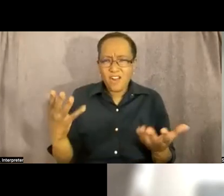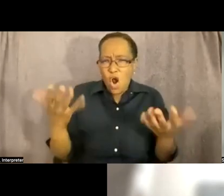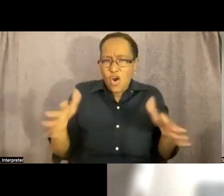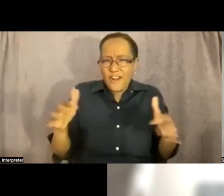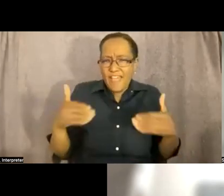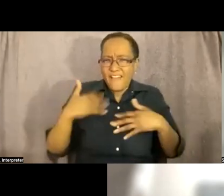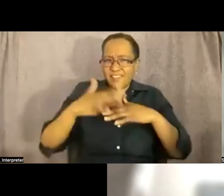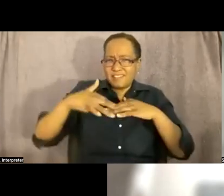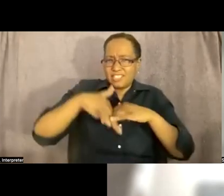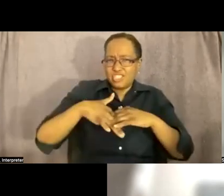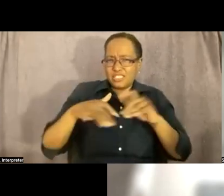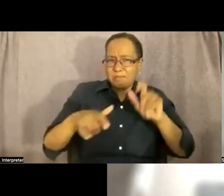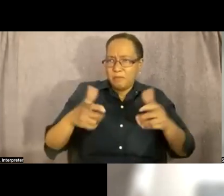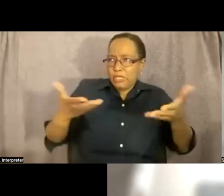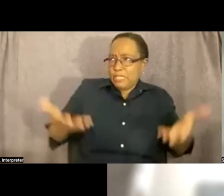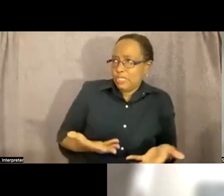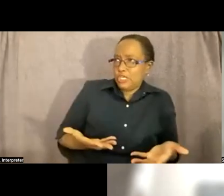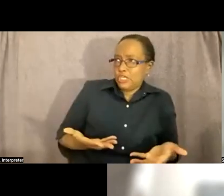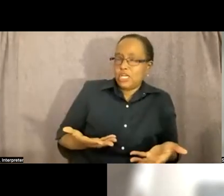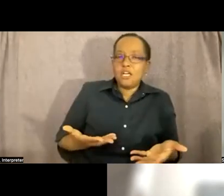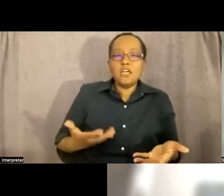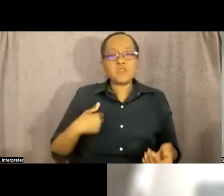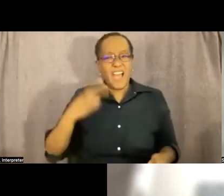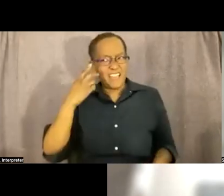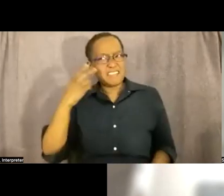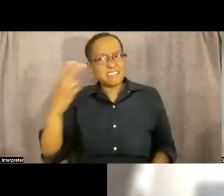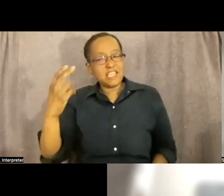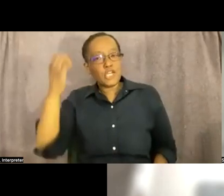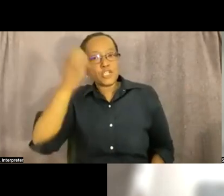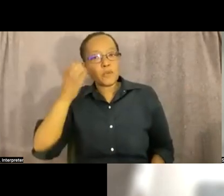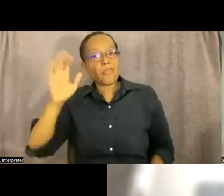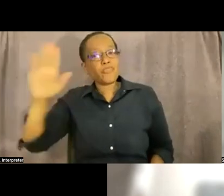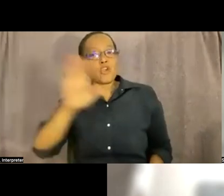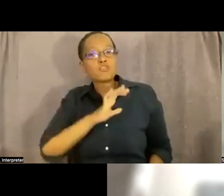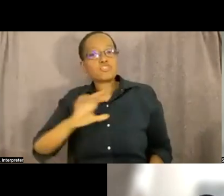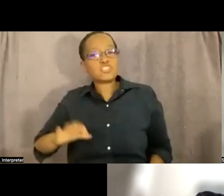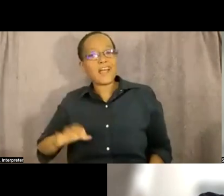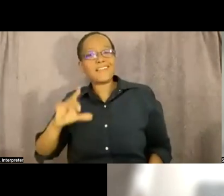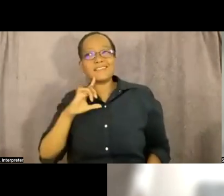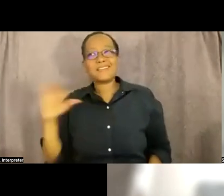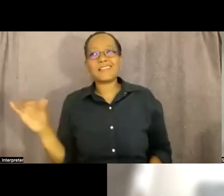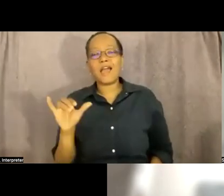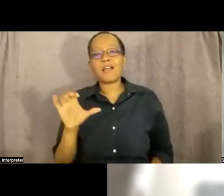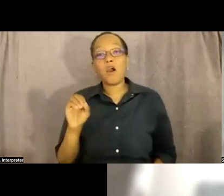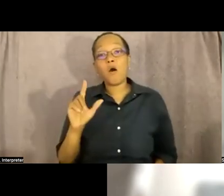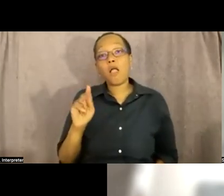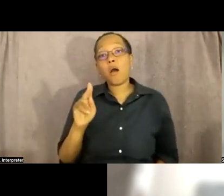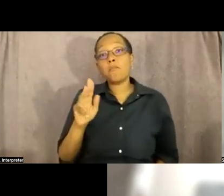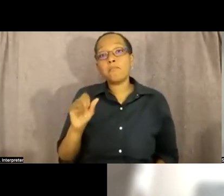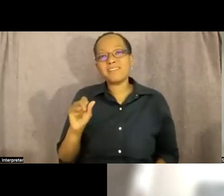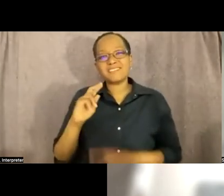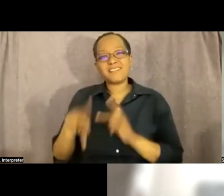i i see uh european christianity as the columbus of uh philosophies